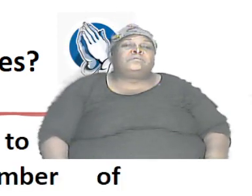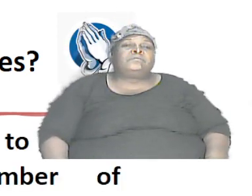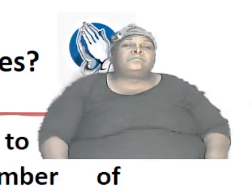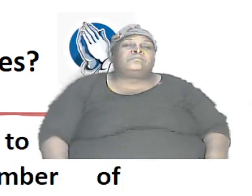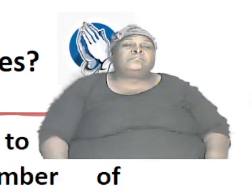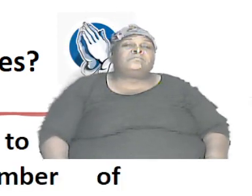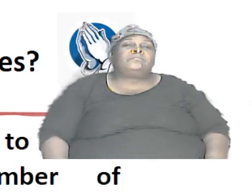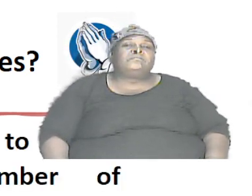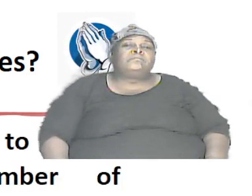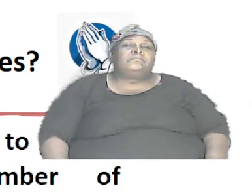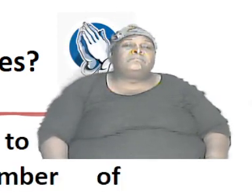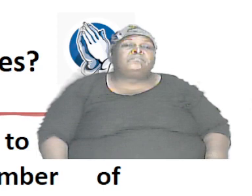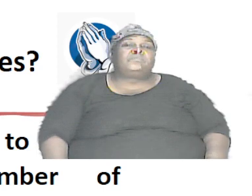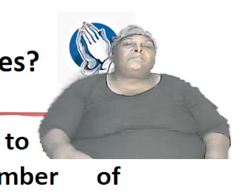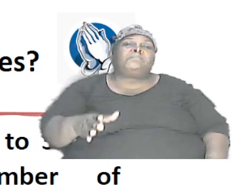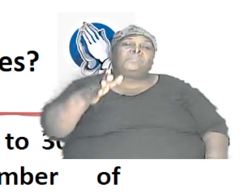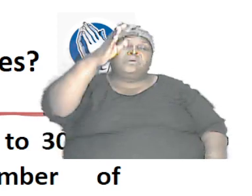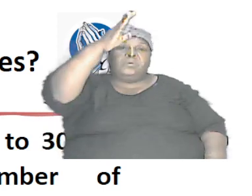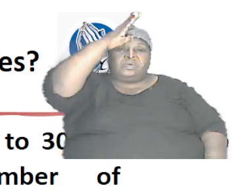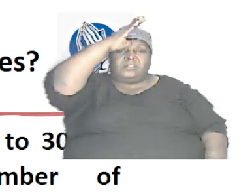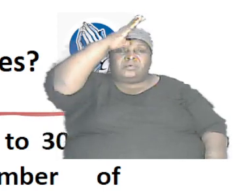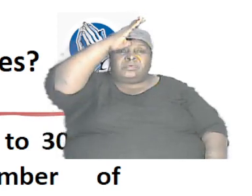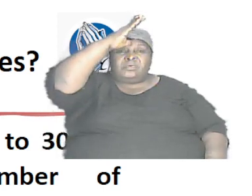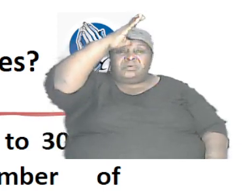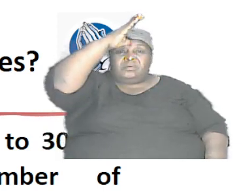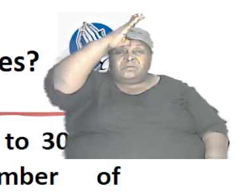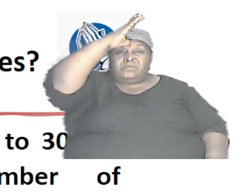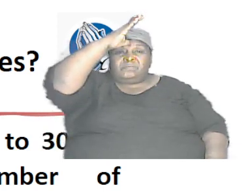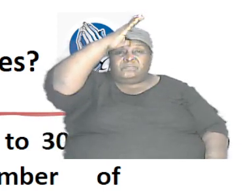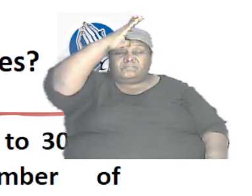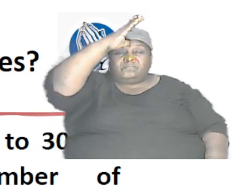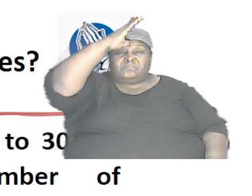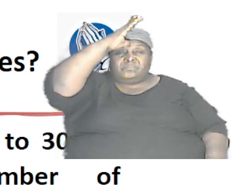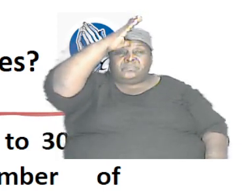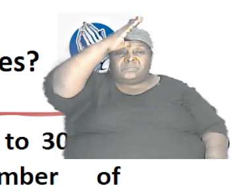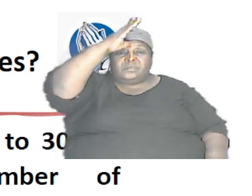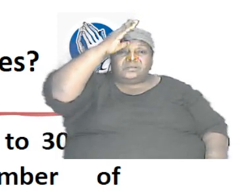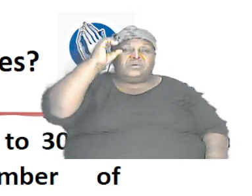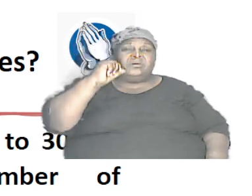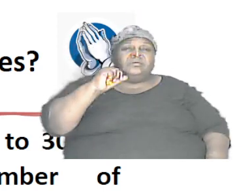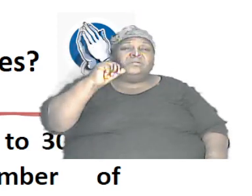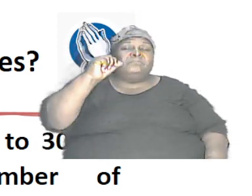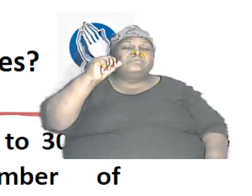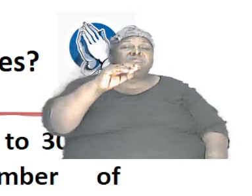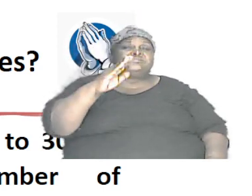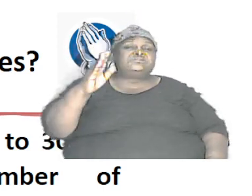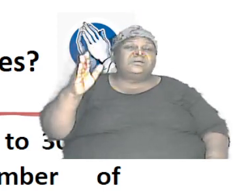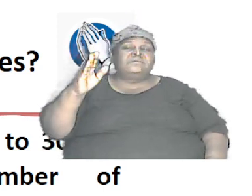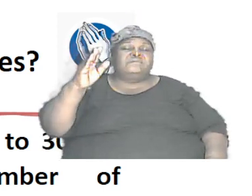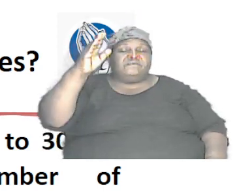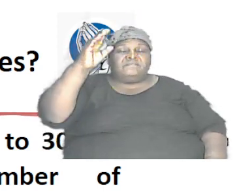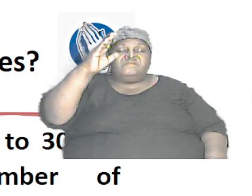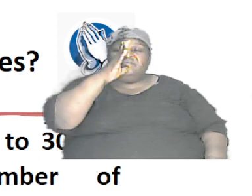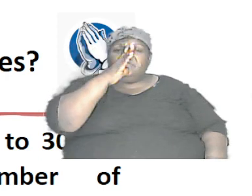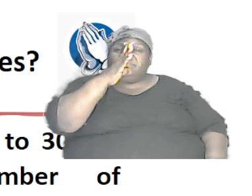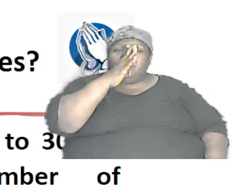if you slip back you look at the male you see below you see male and beside it you see female so the male have his